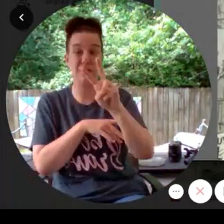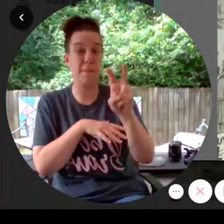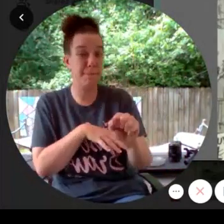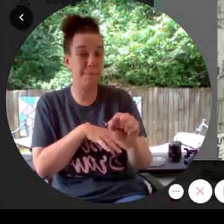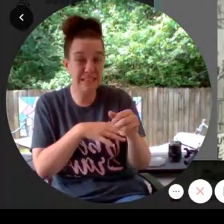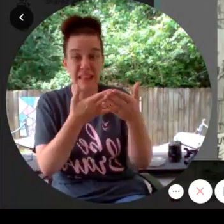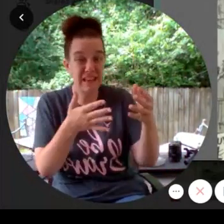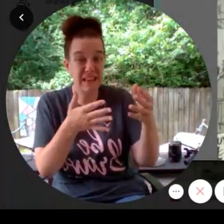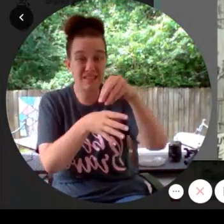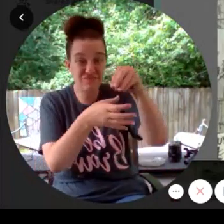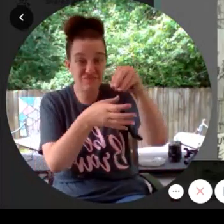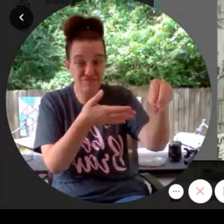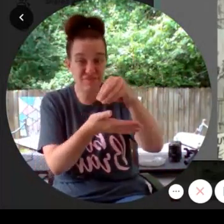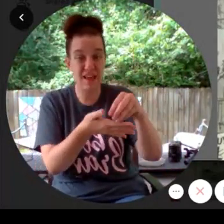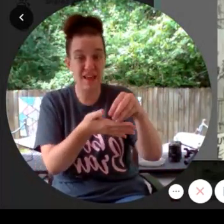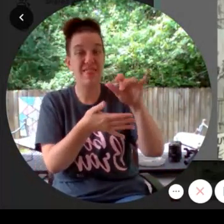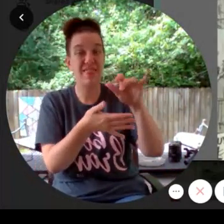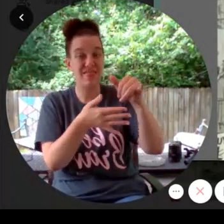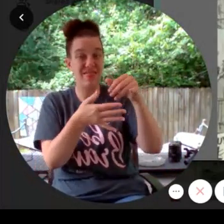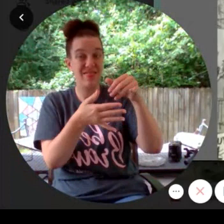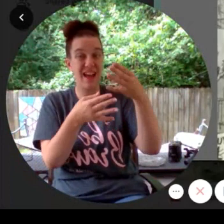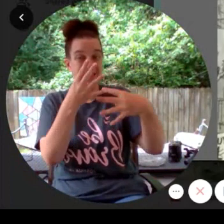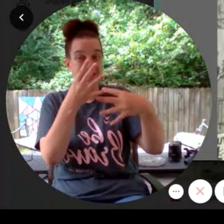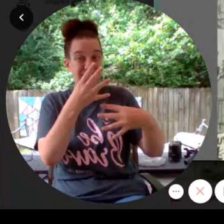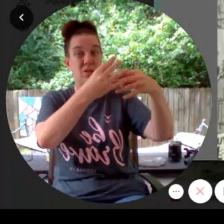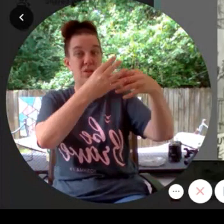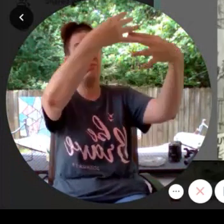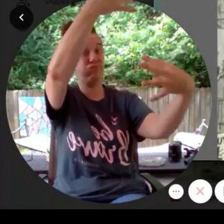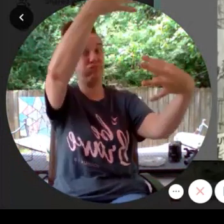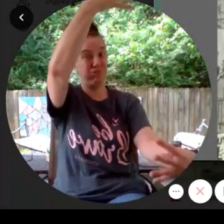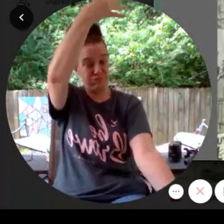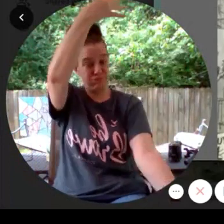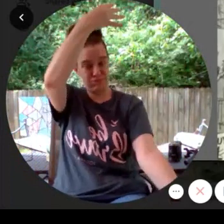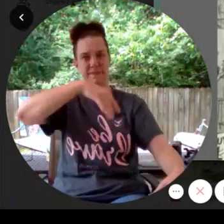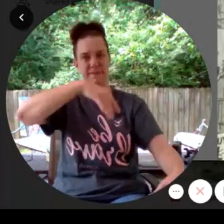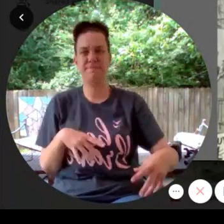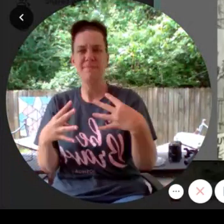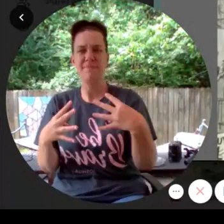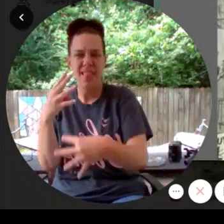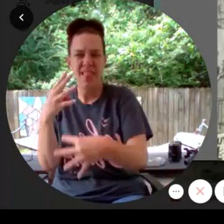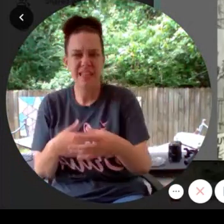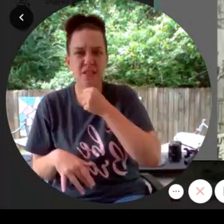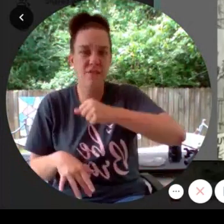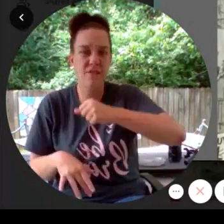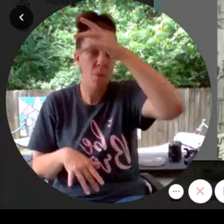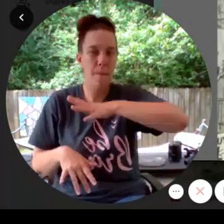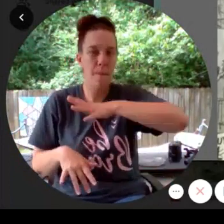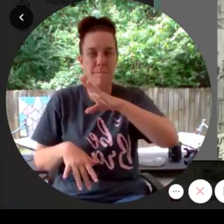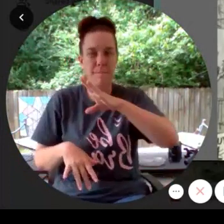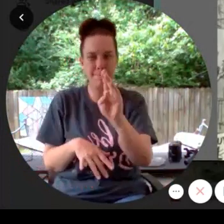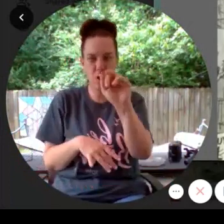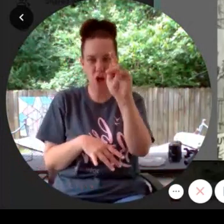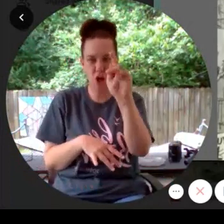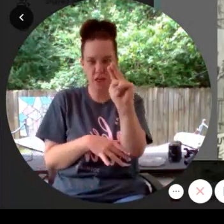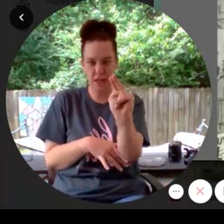This list was even longer. A list of old man's barkings.